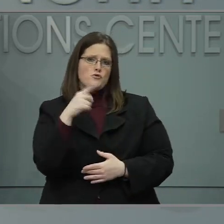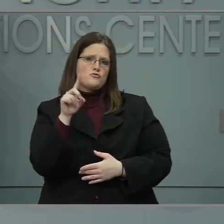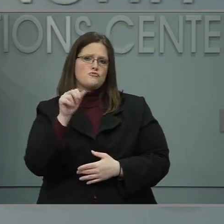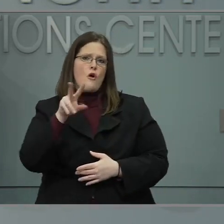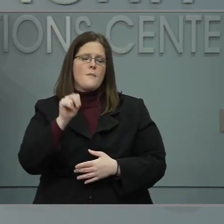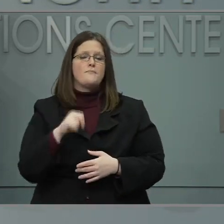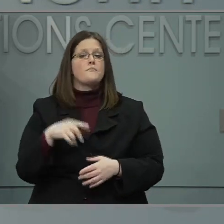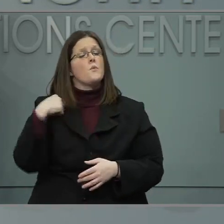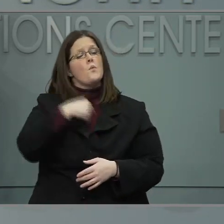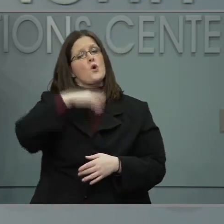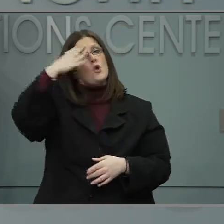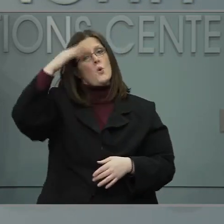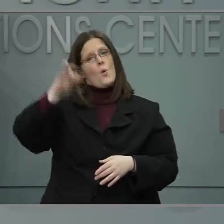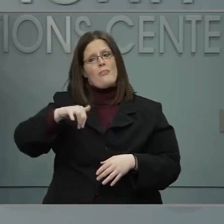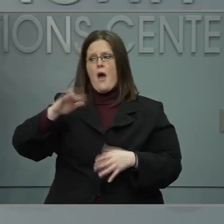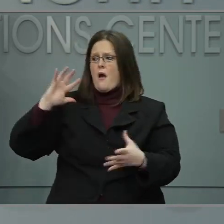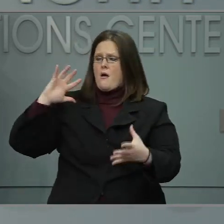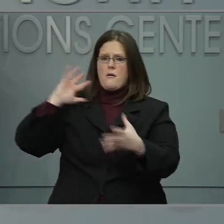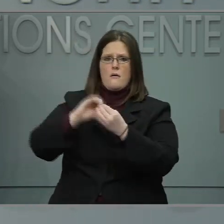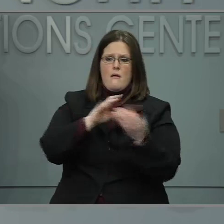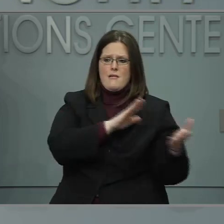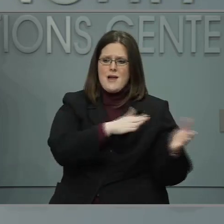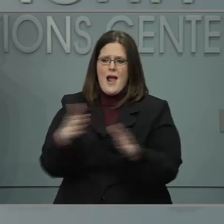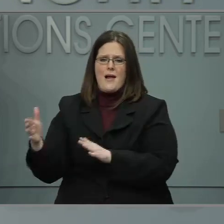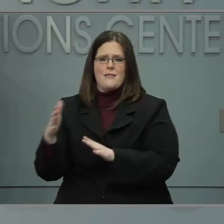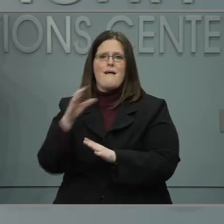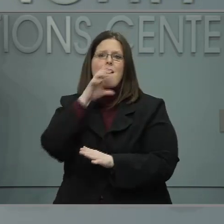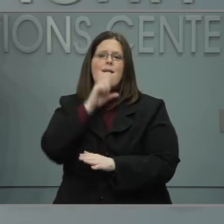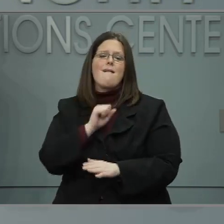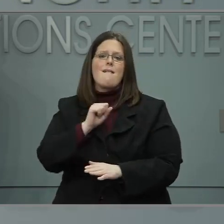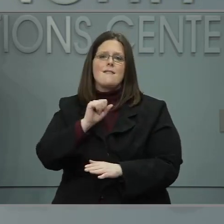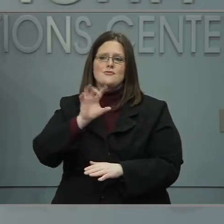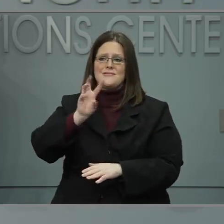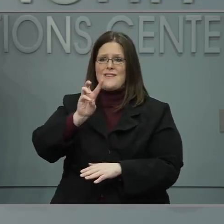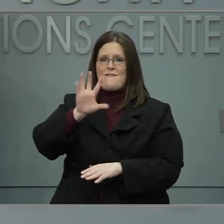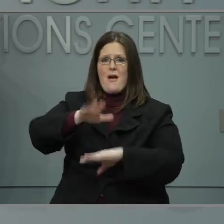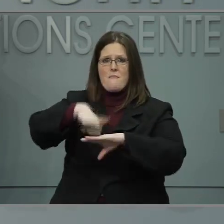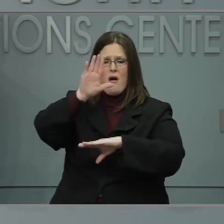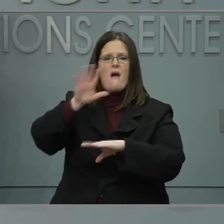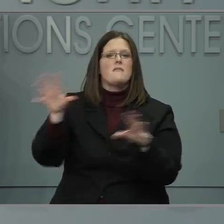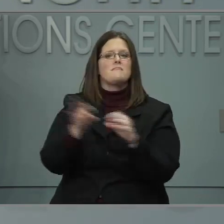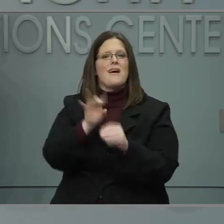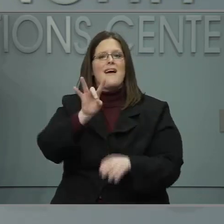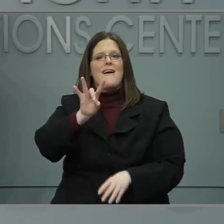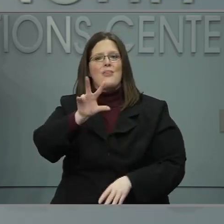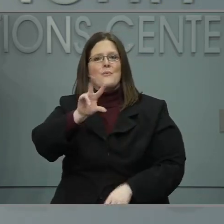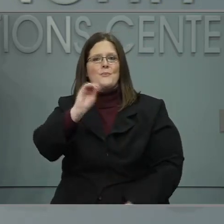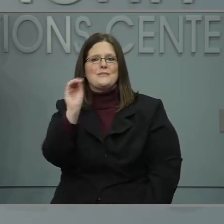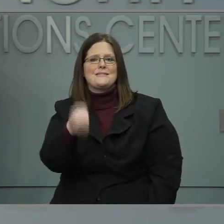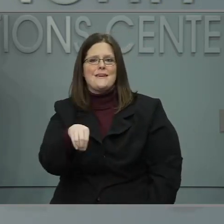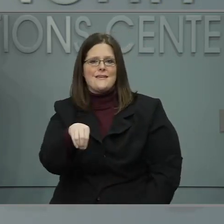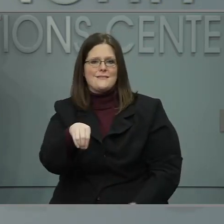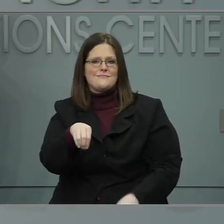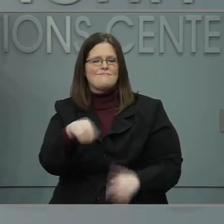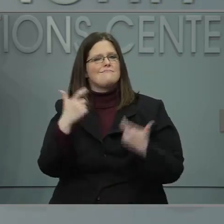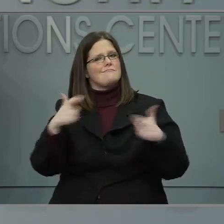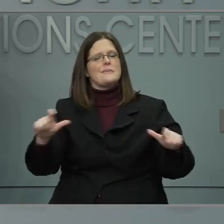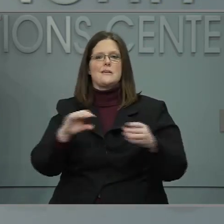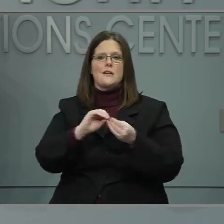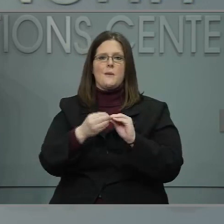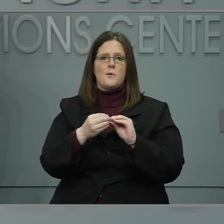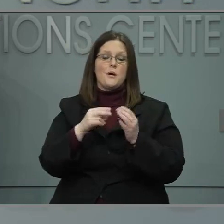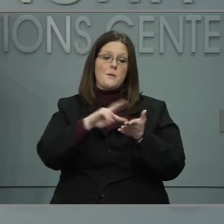COVID-19 in North Carolina have come from people 65 and over, and right now the state is